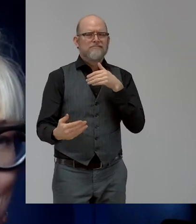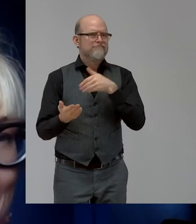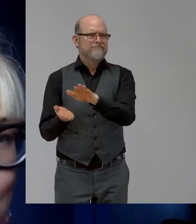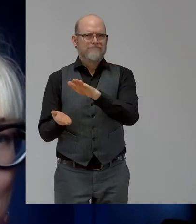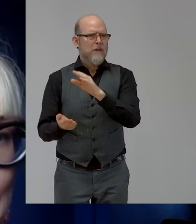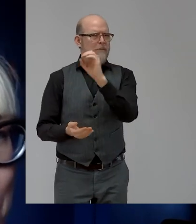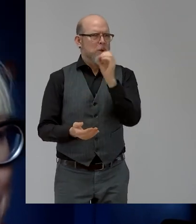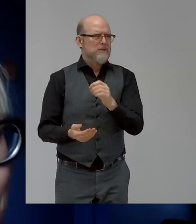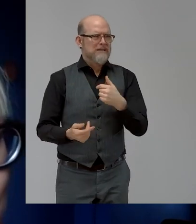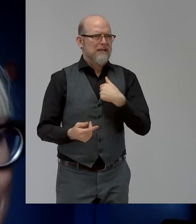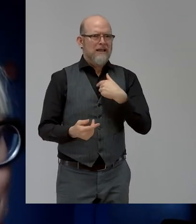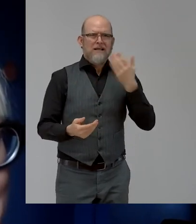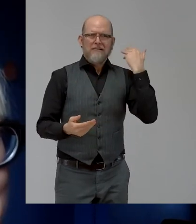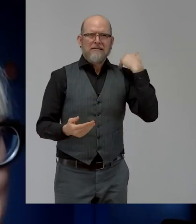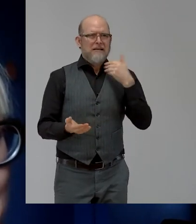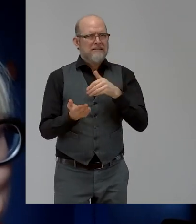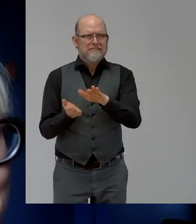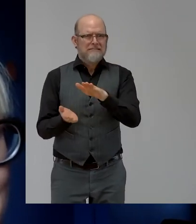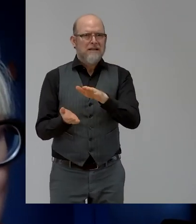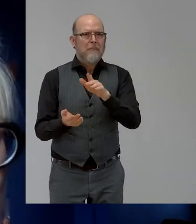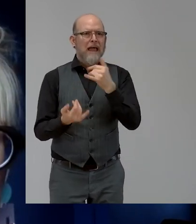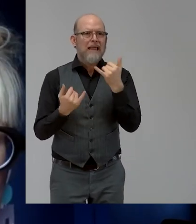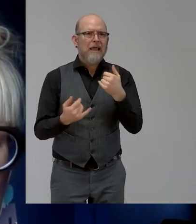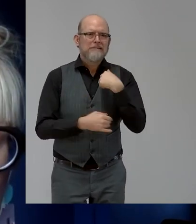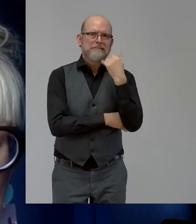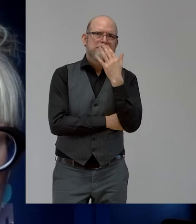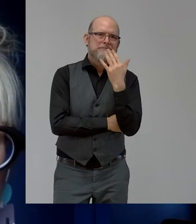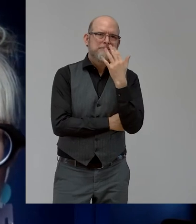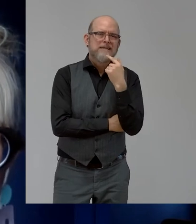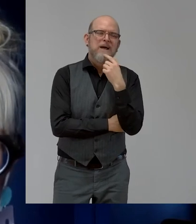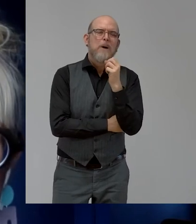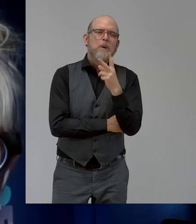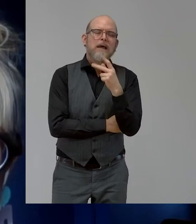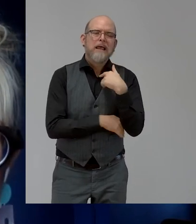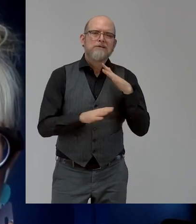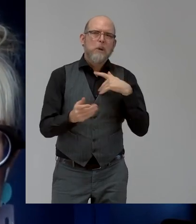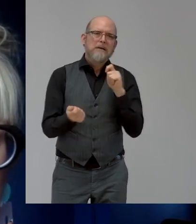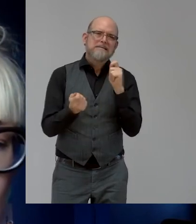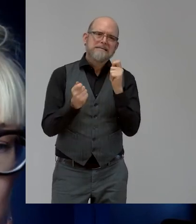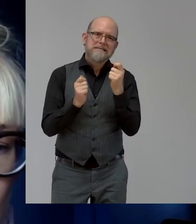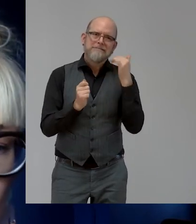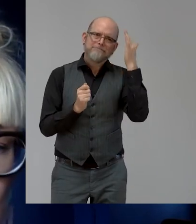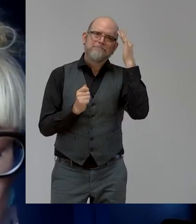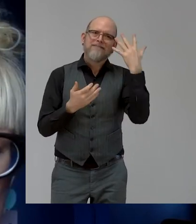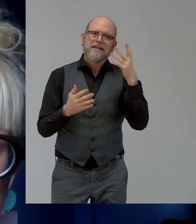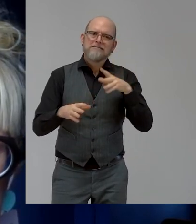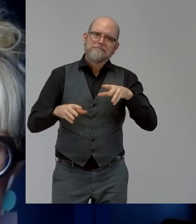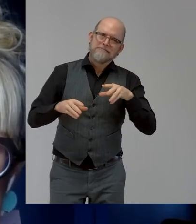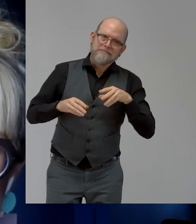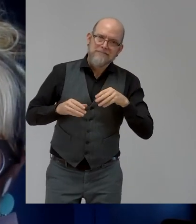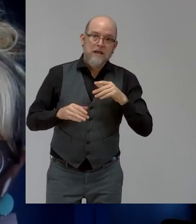change my perspective as well on that. Stefan Vlad, where are you both on this issue about targets and quota?